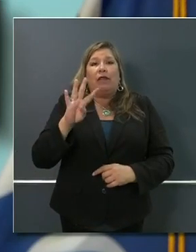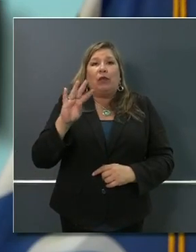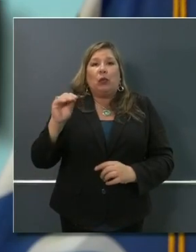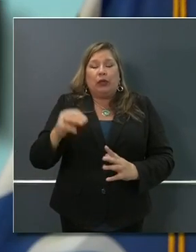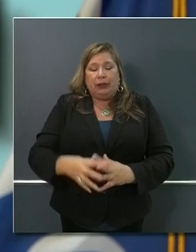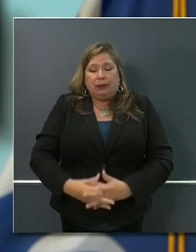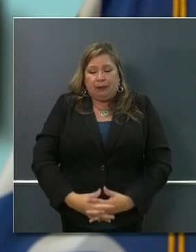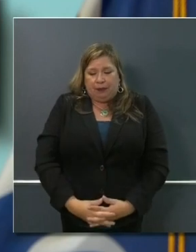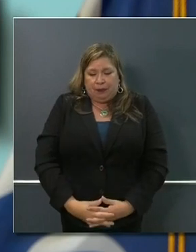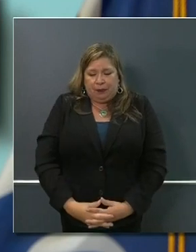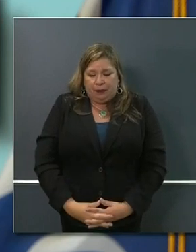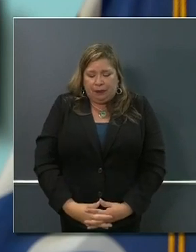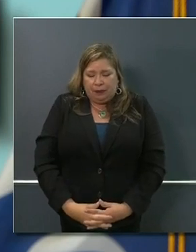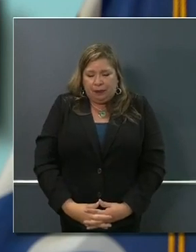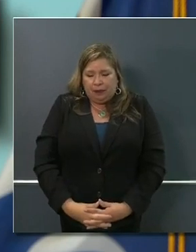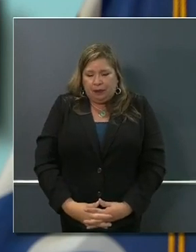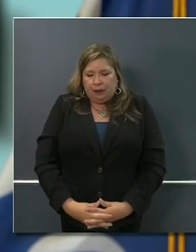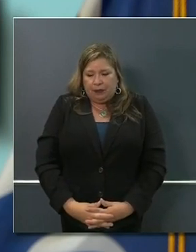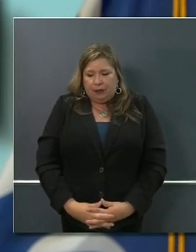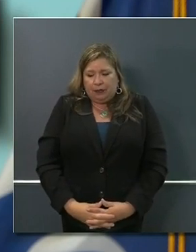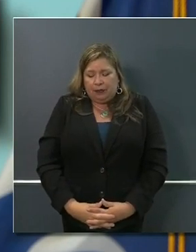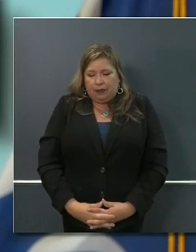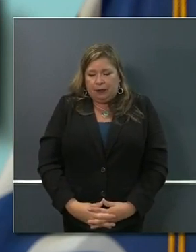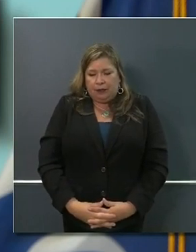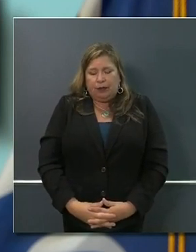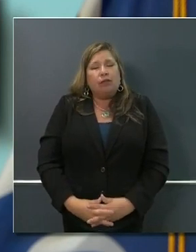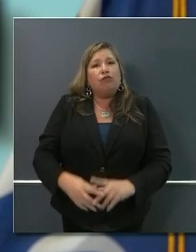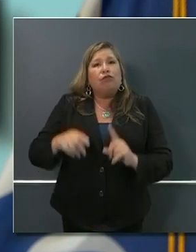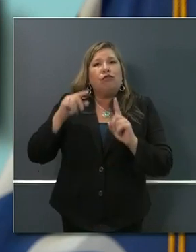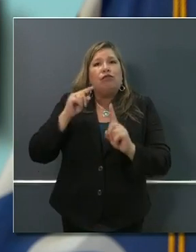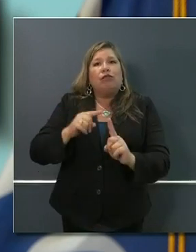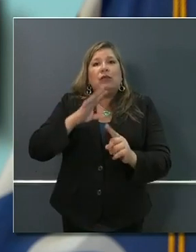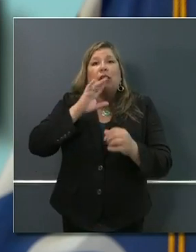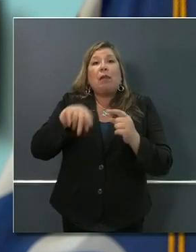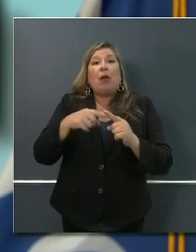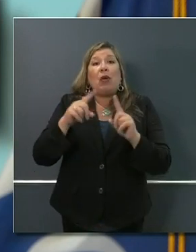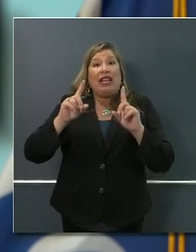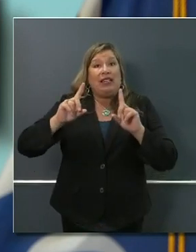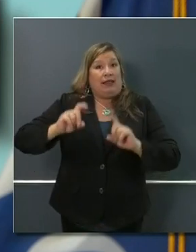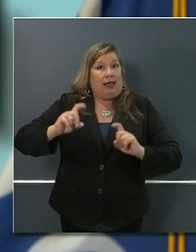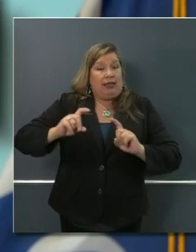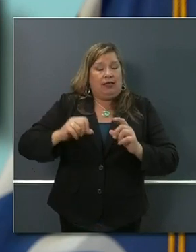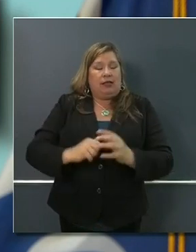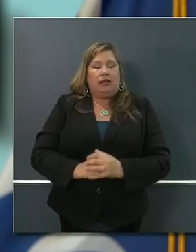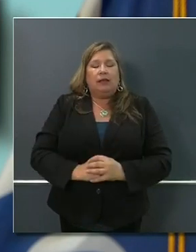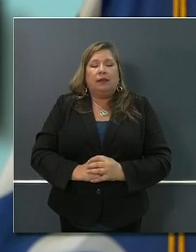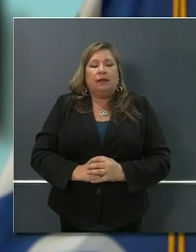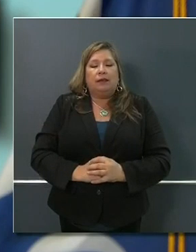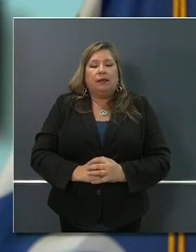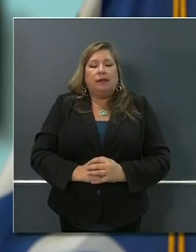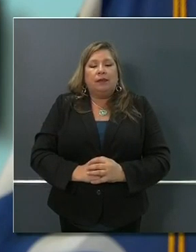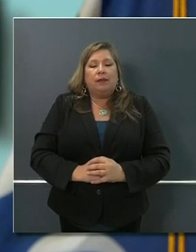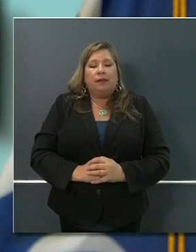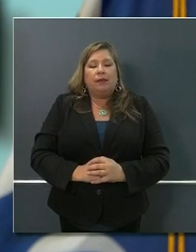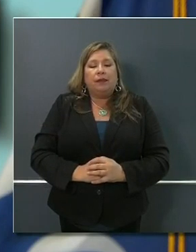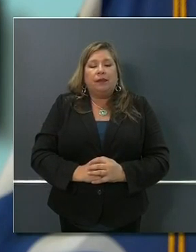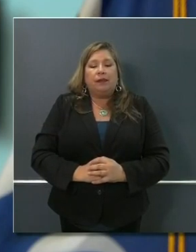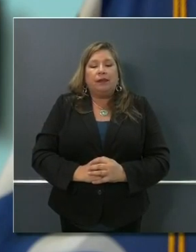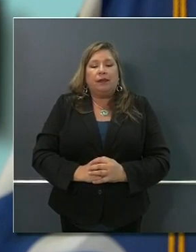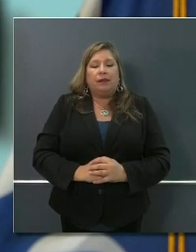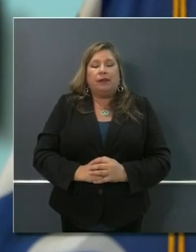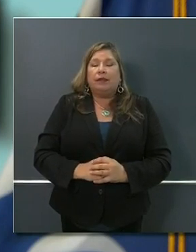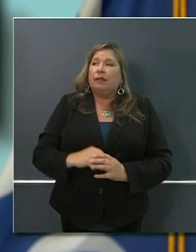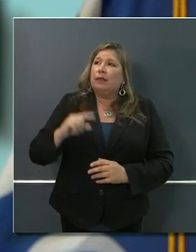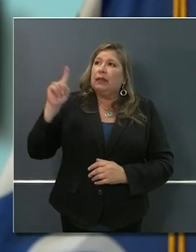With respect to testing, the CDC has released some additional criteria for symptoms of COVID